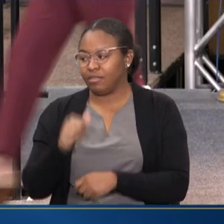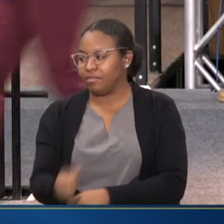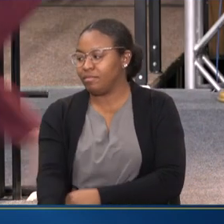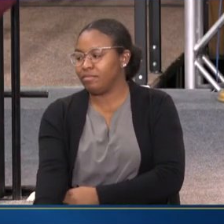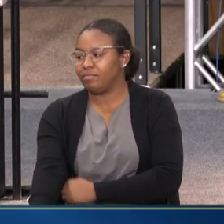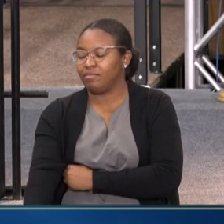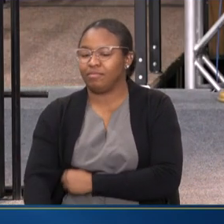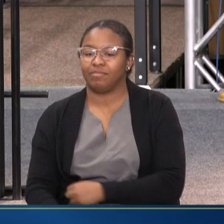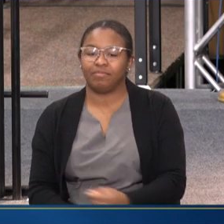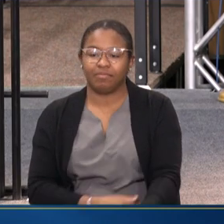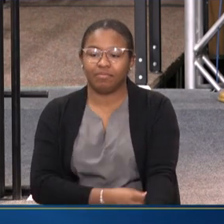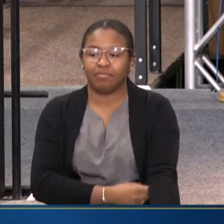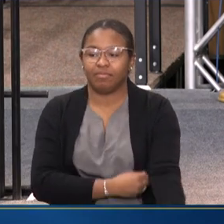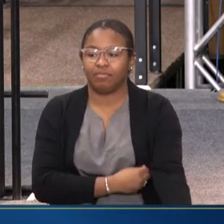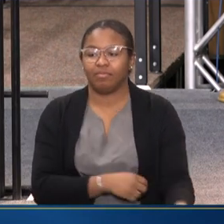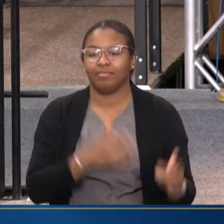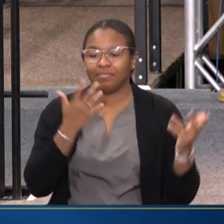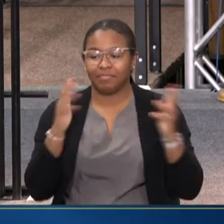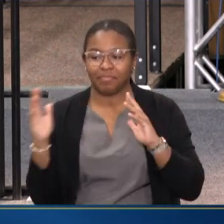Jessica Becerra